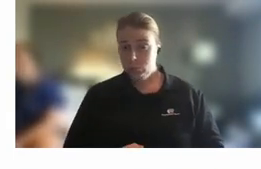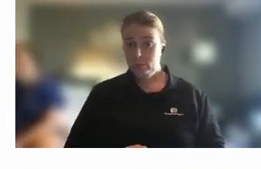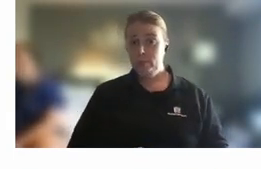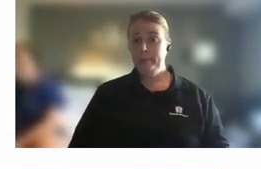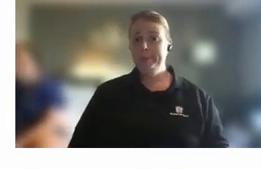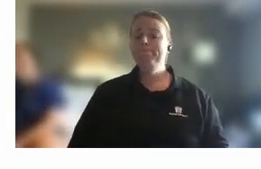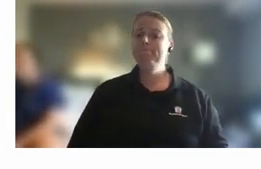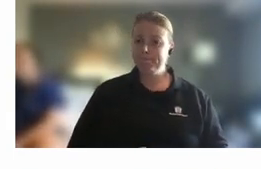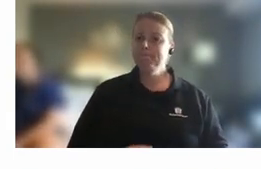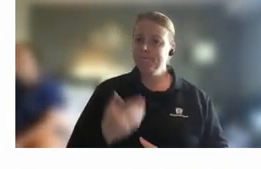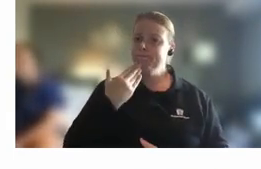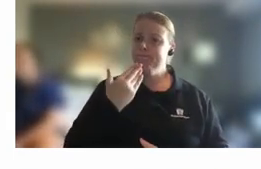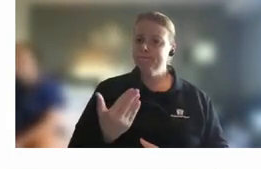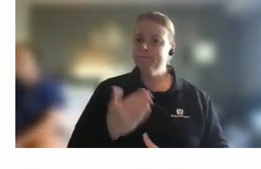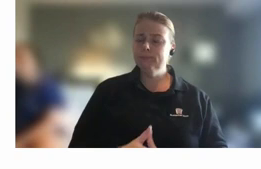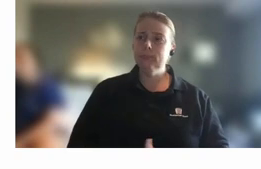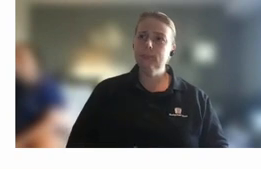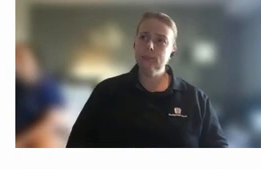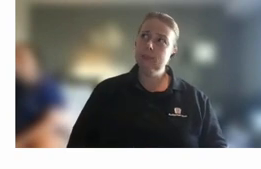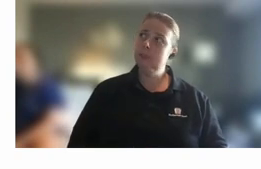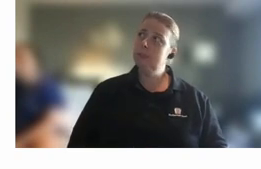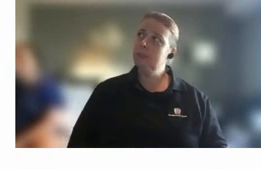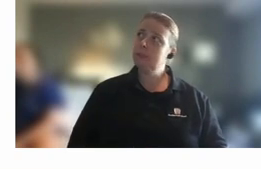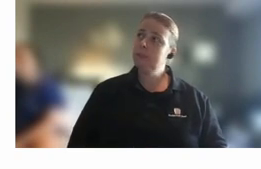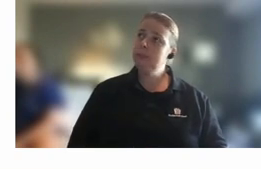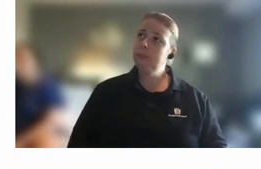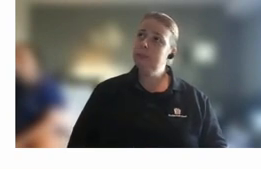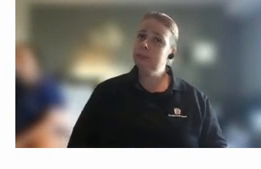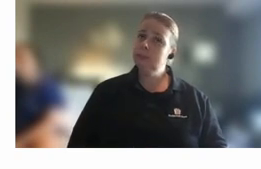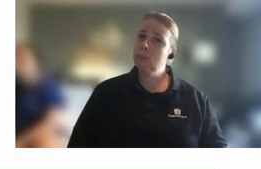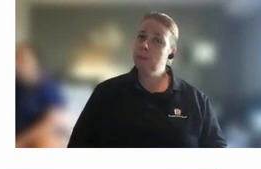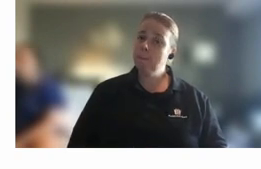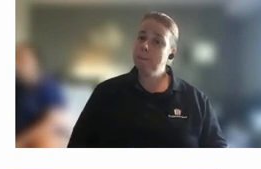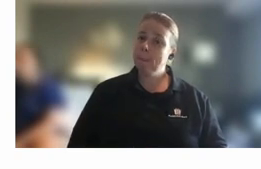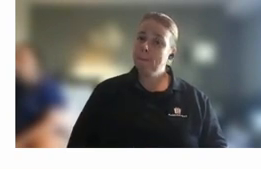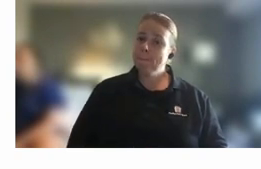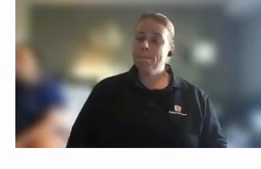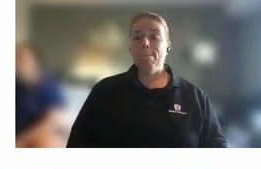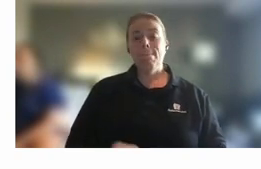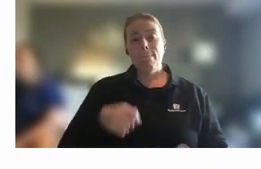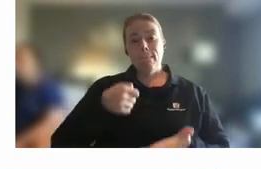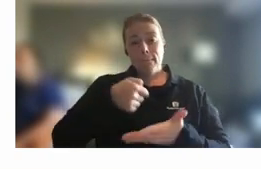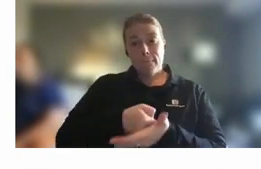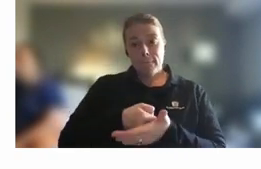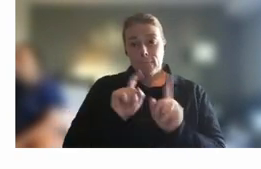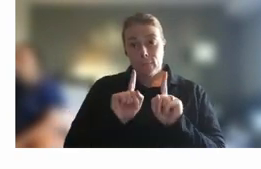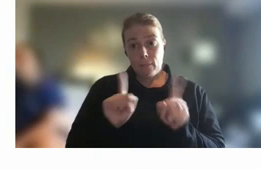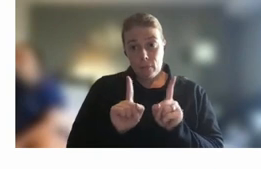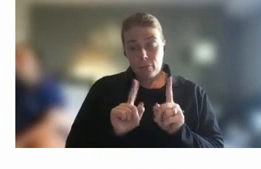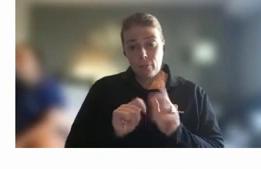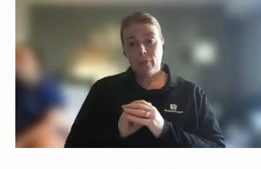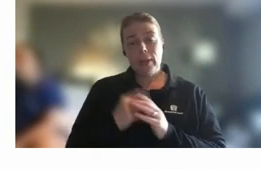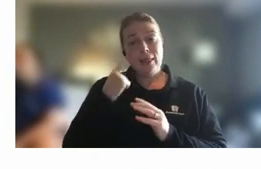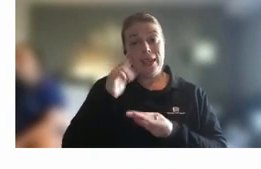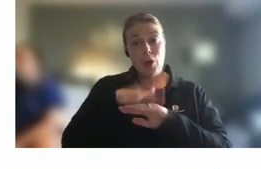thanks aj so look i i think the the basics are of course to think about pay and